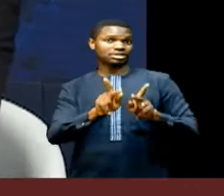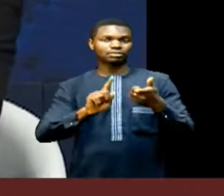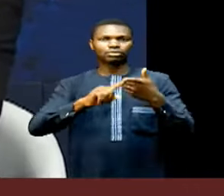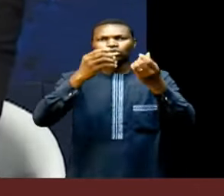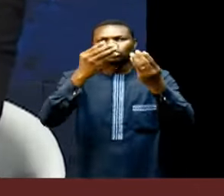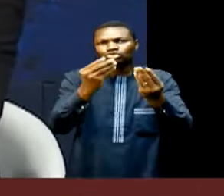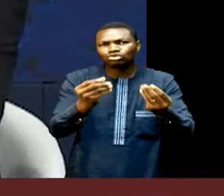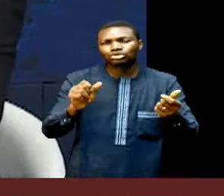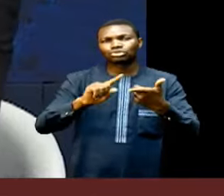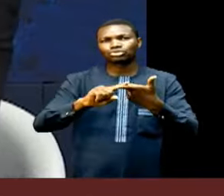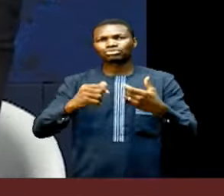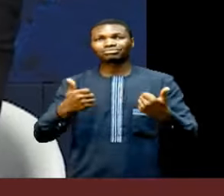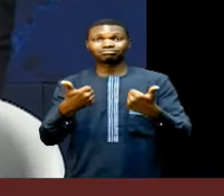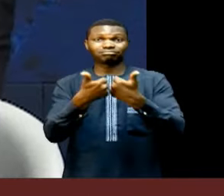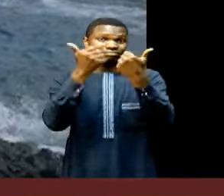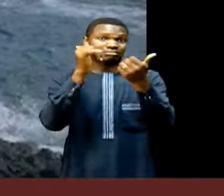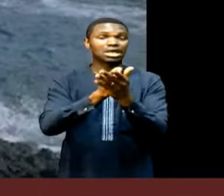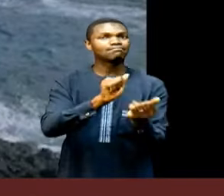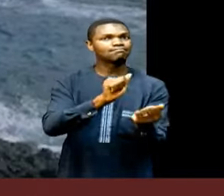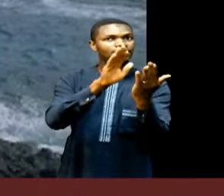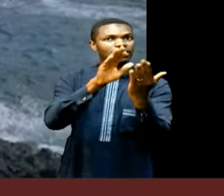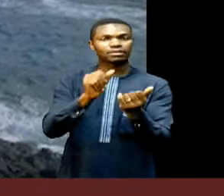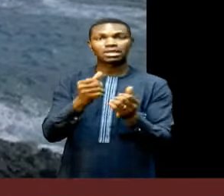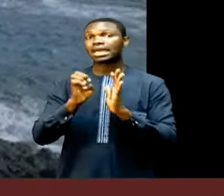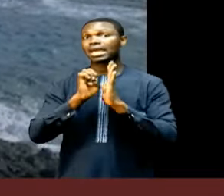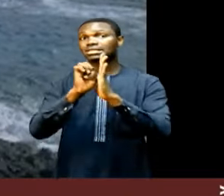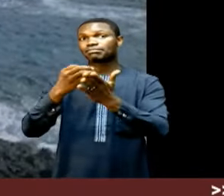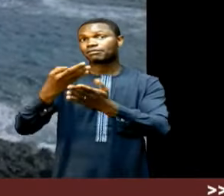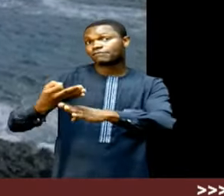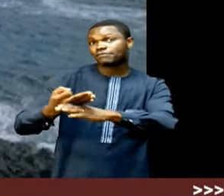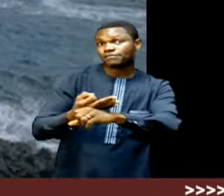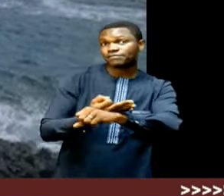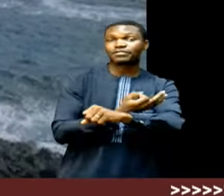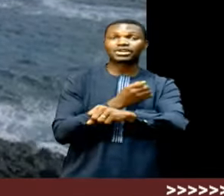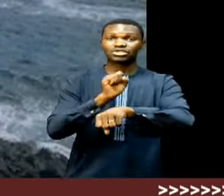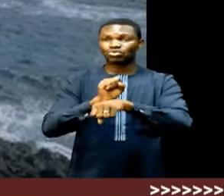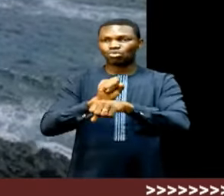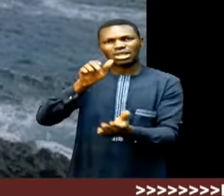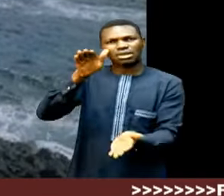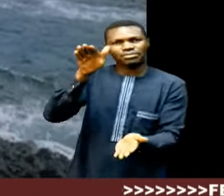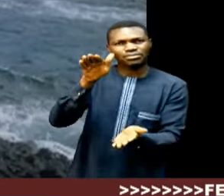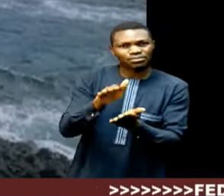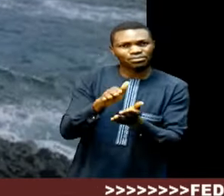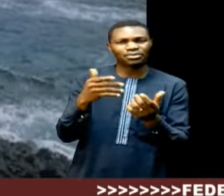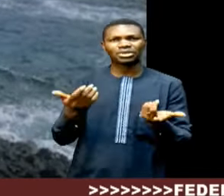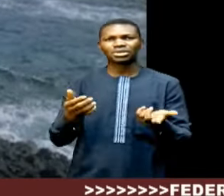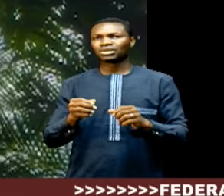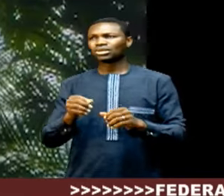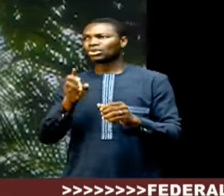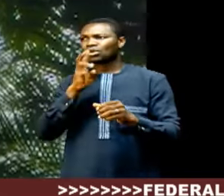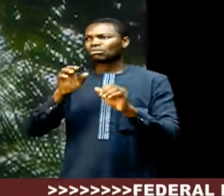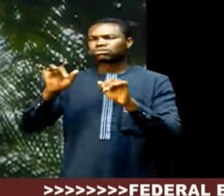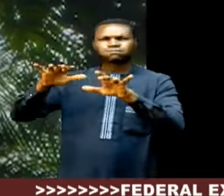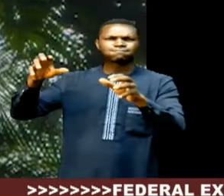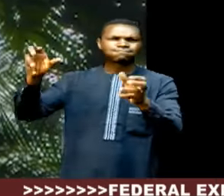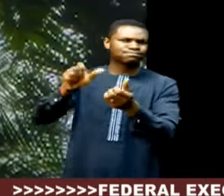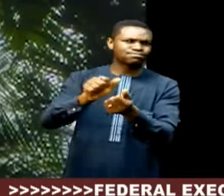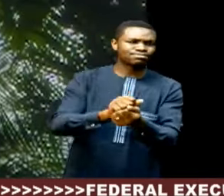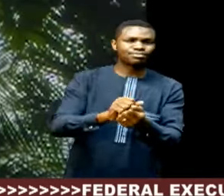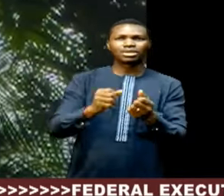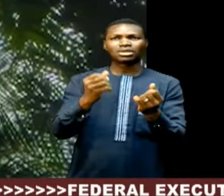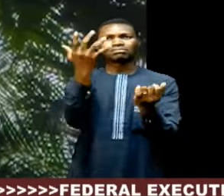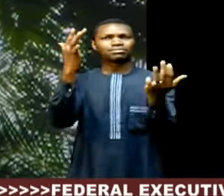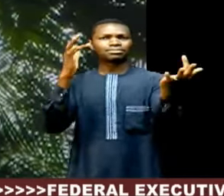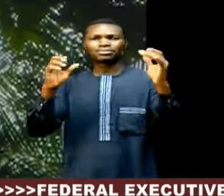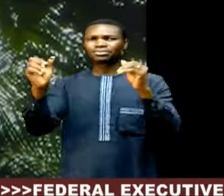critical challenges such as freshwater shortages, ocean degradation, deforestation, as well as biodiversity